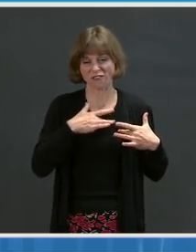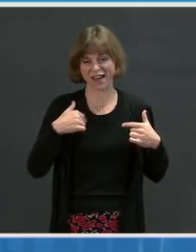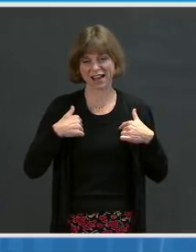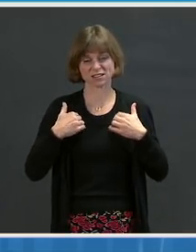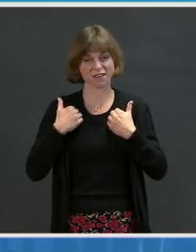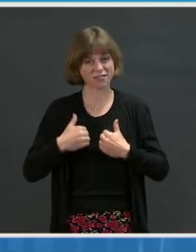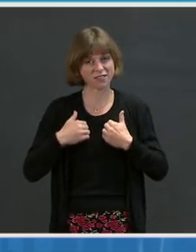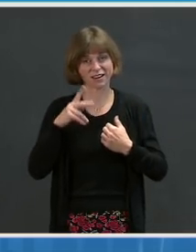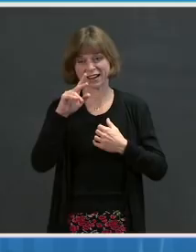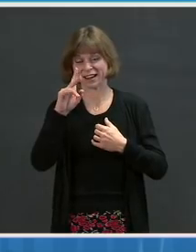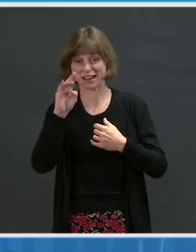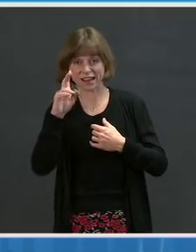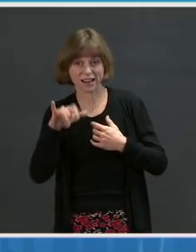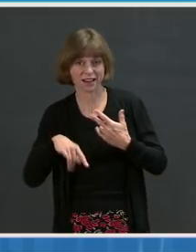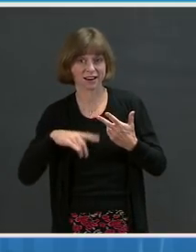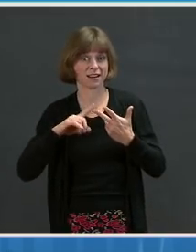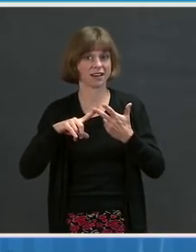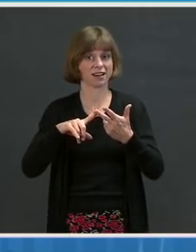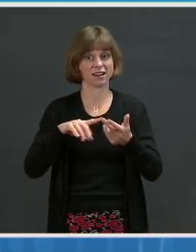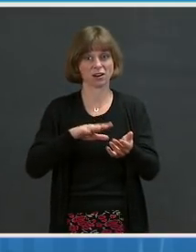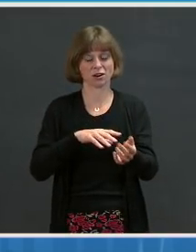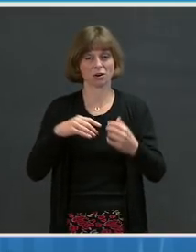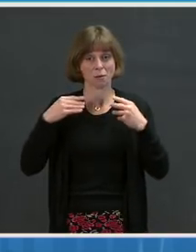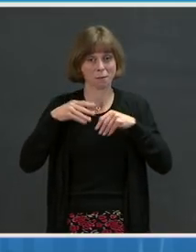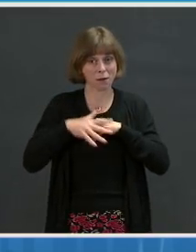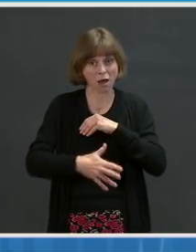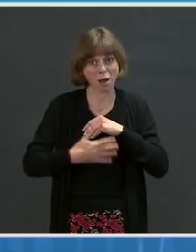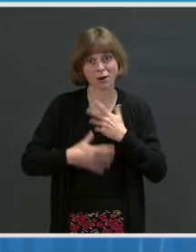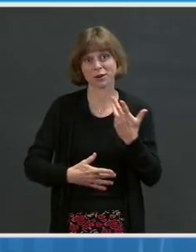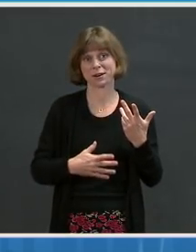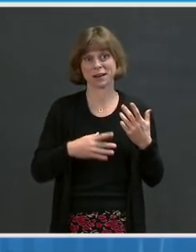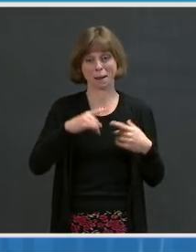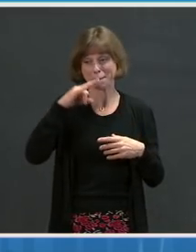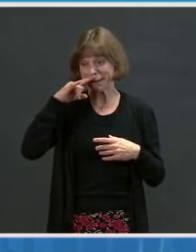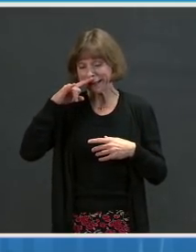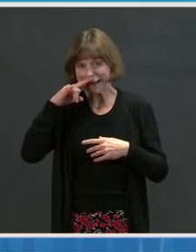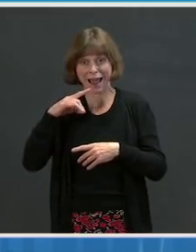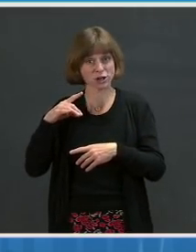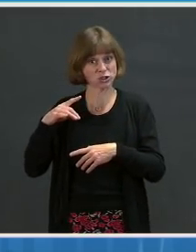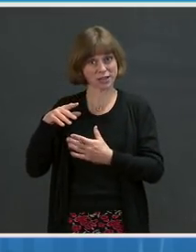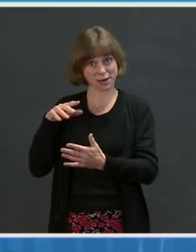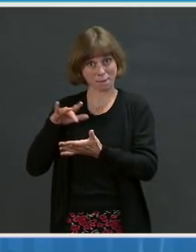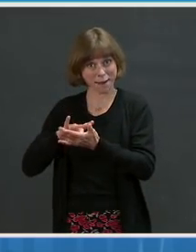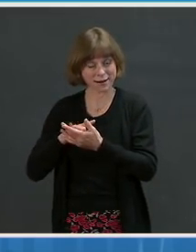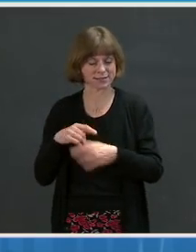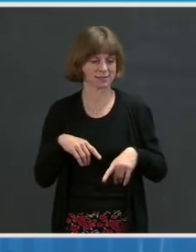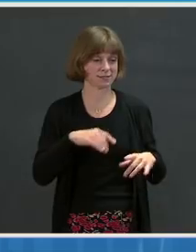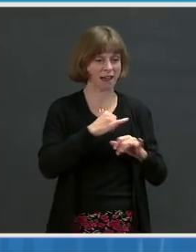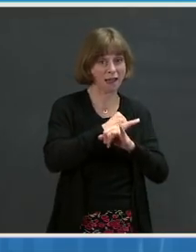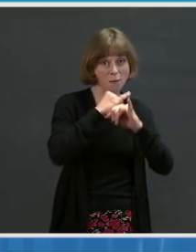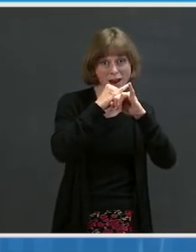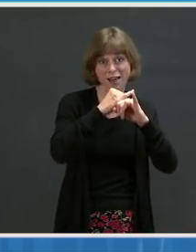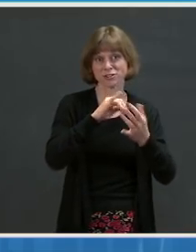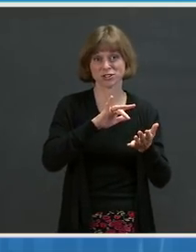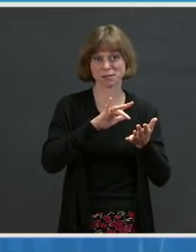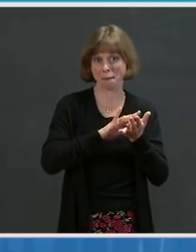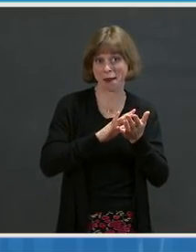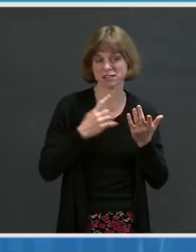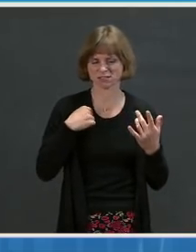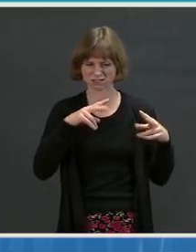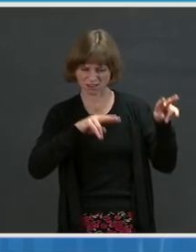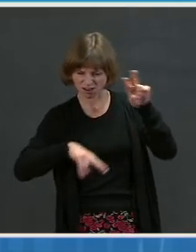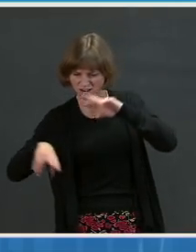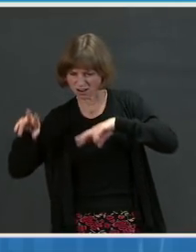immunologic, and pediatrics, to scope out the kinds of things that we would need to be looking at